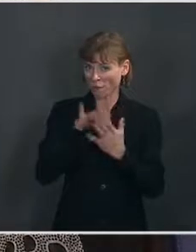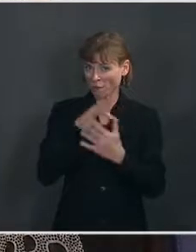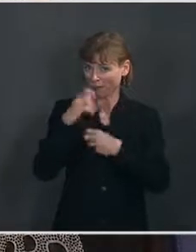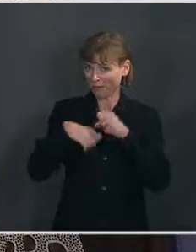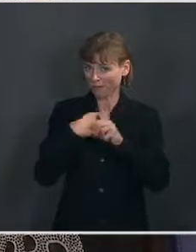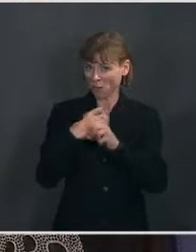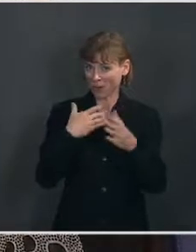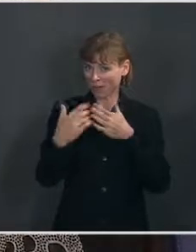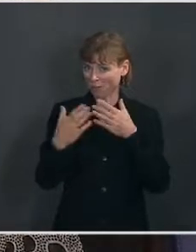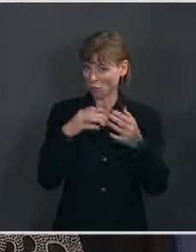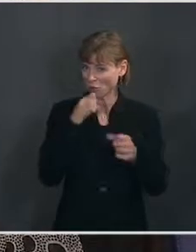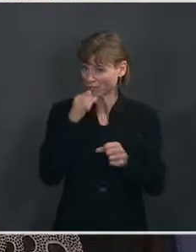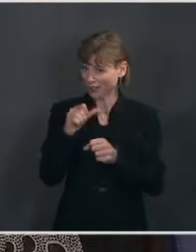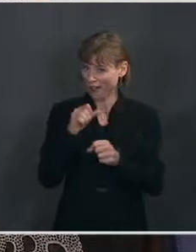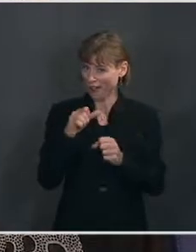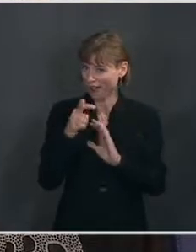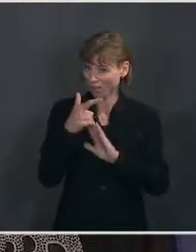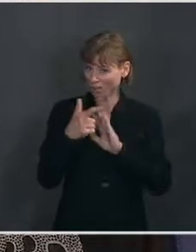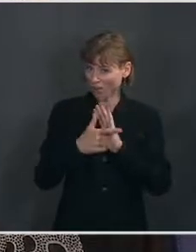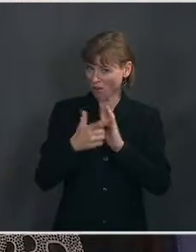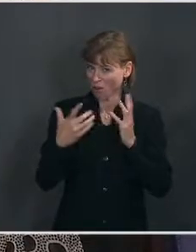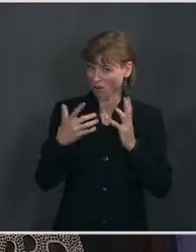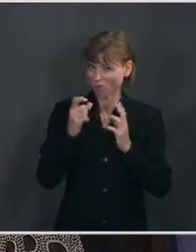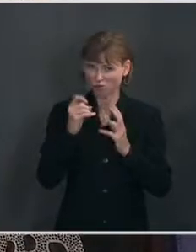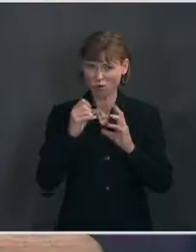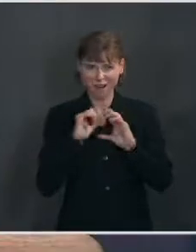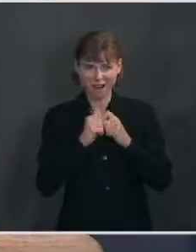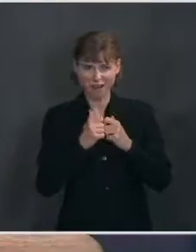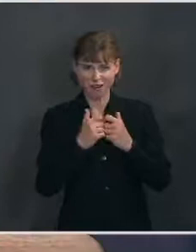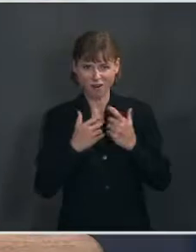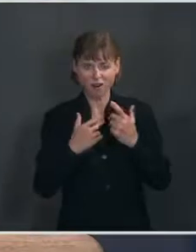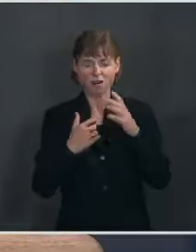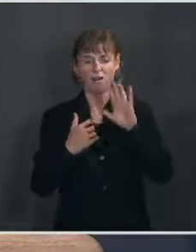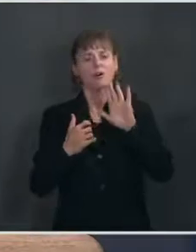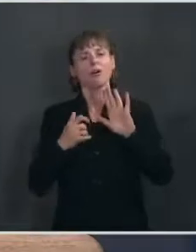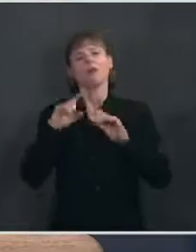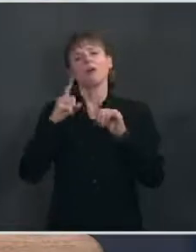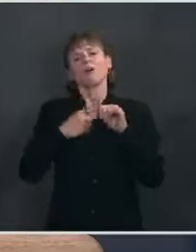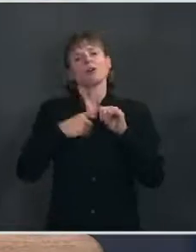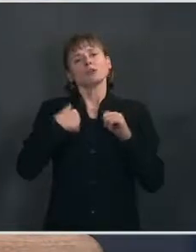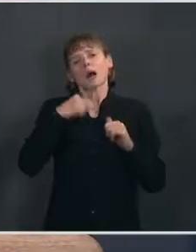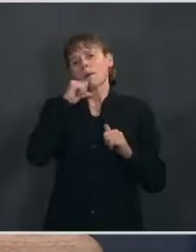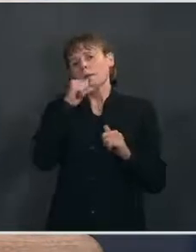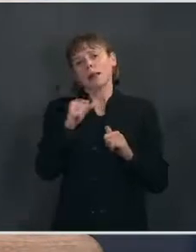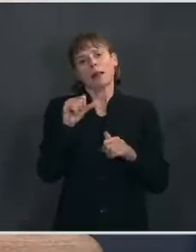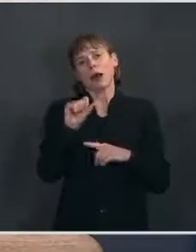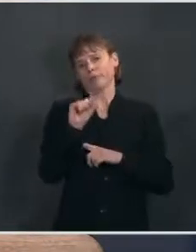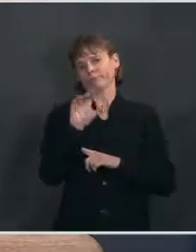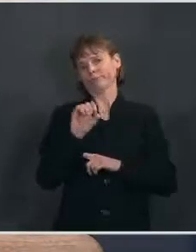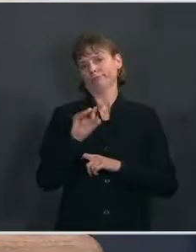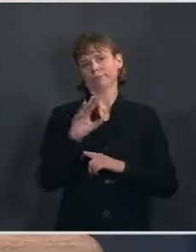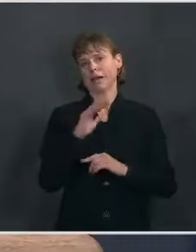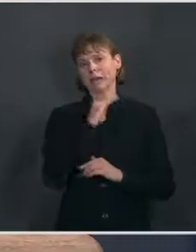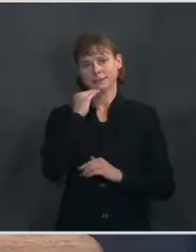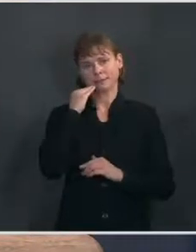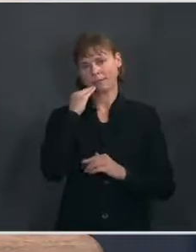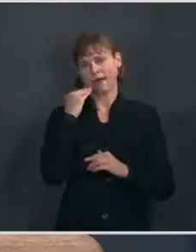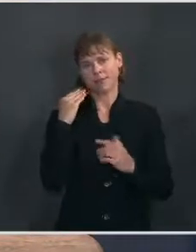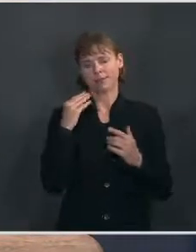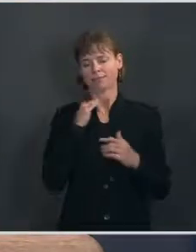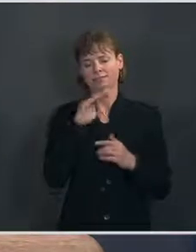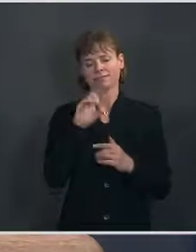affect what your effective negotiations? Ms. So, on the 1st, I'm not going to give a deadline here other than to say that